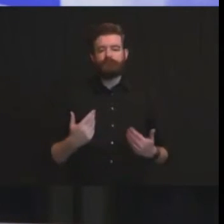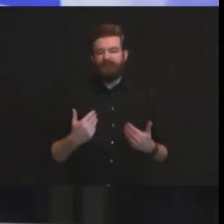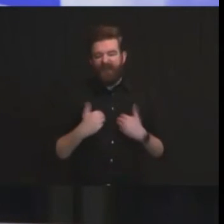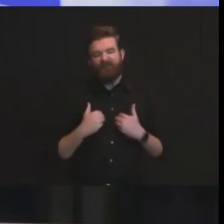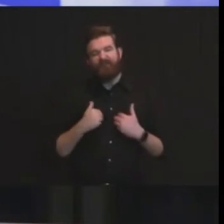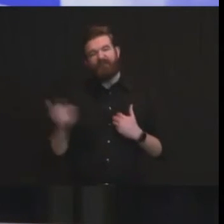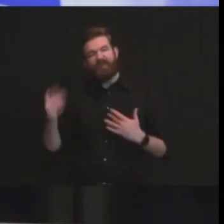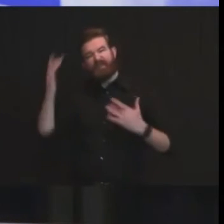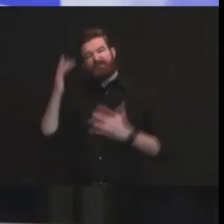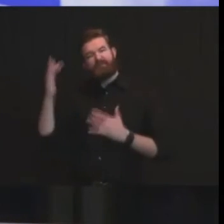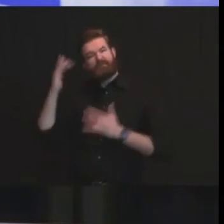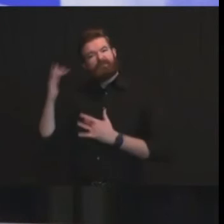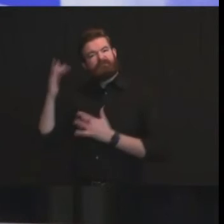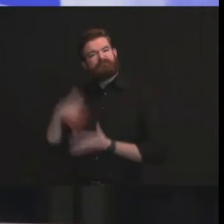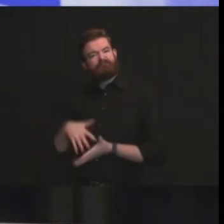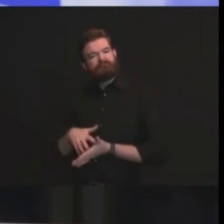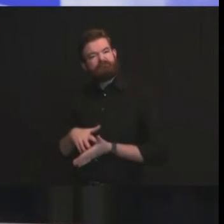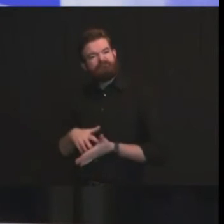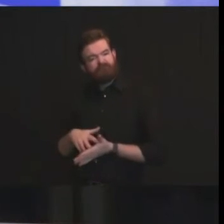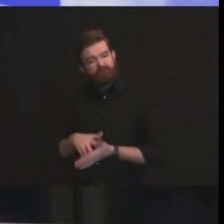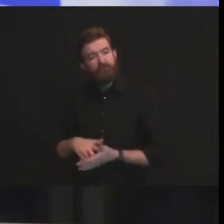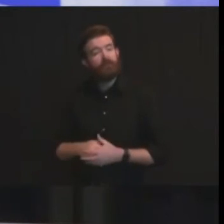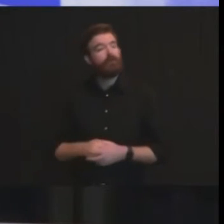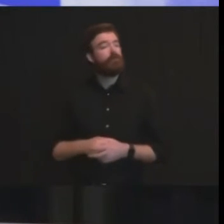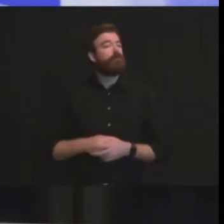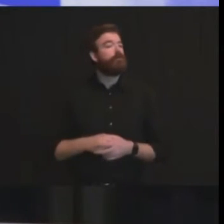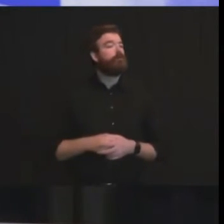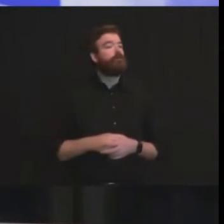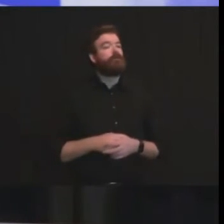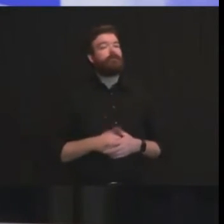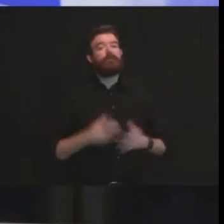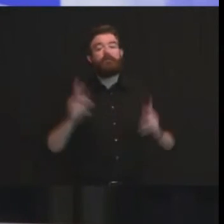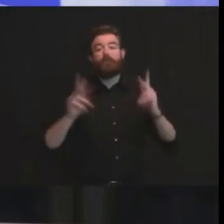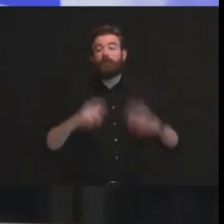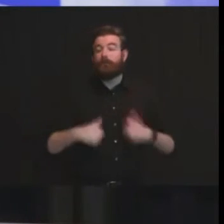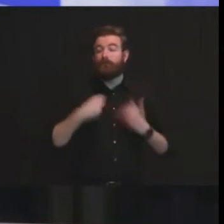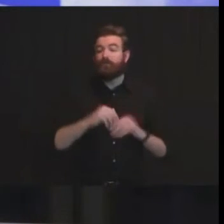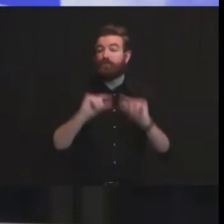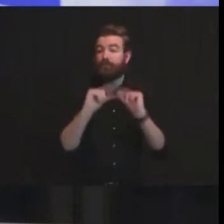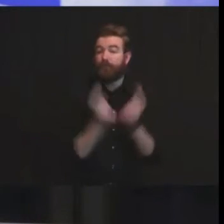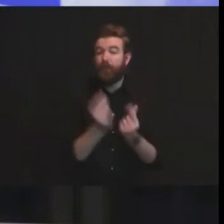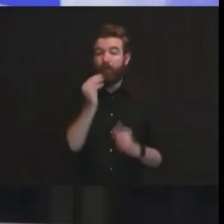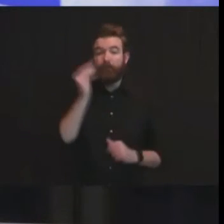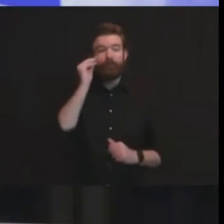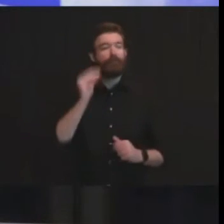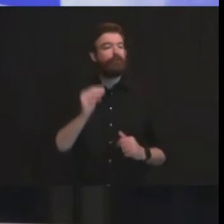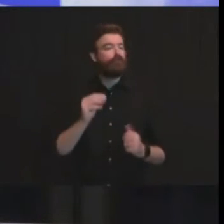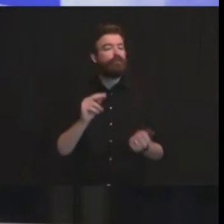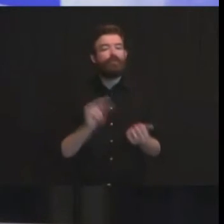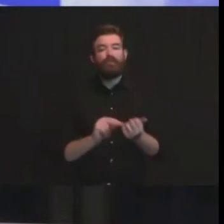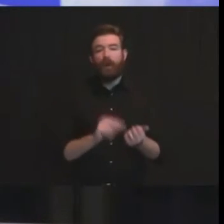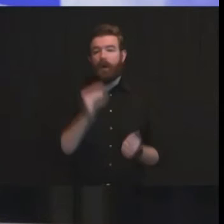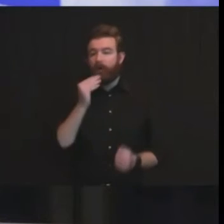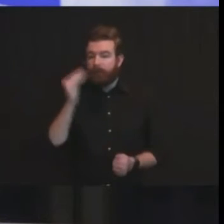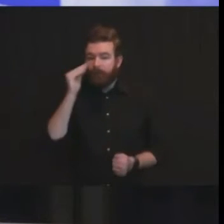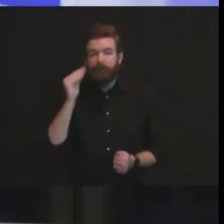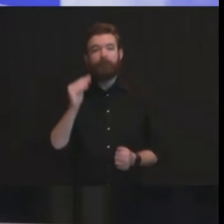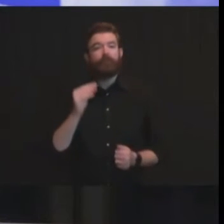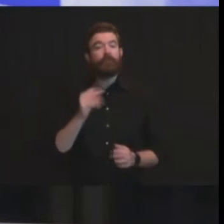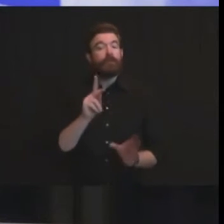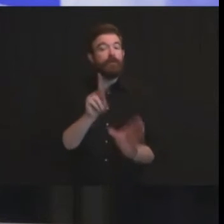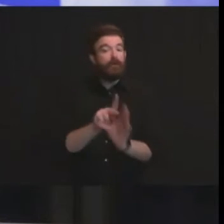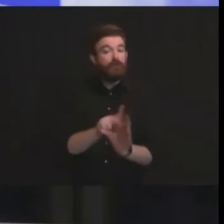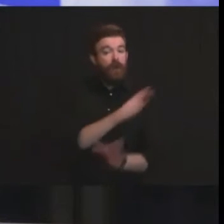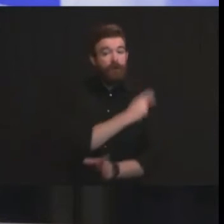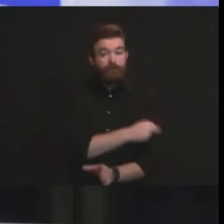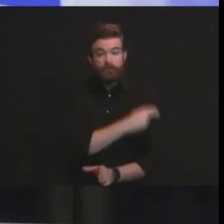settings when we get to phase two there will be a larger supply of vaccine that would include anyone in phase